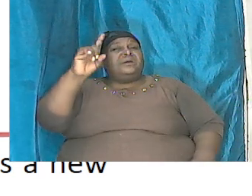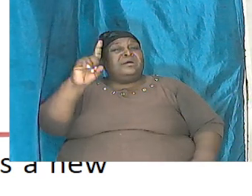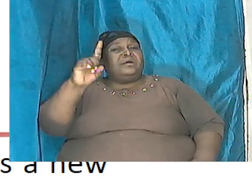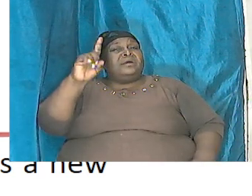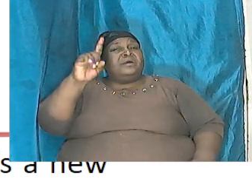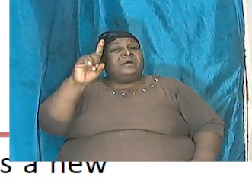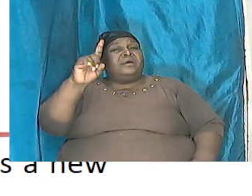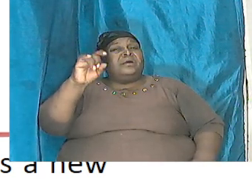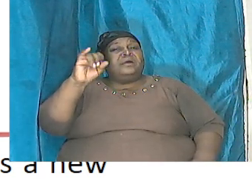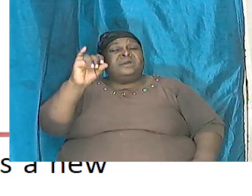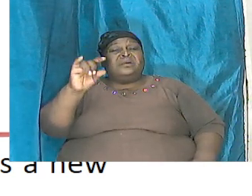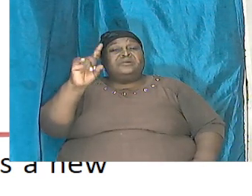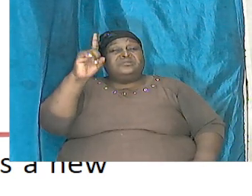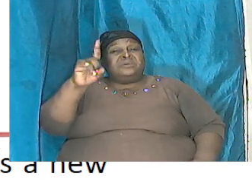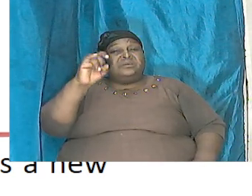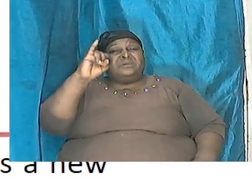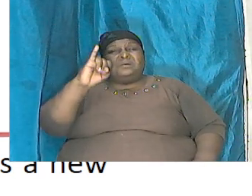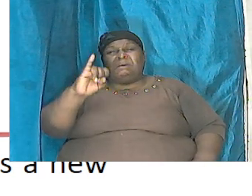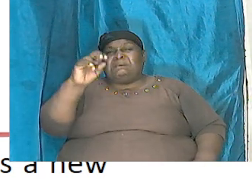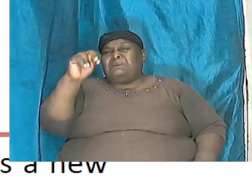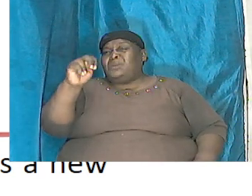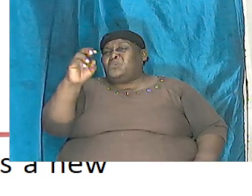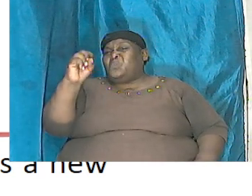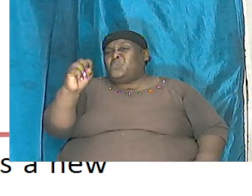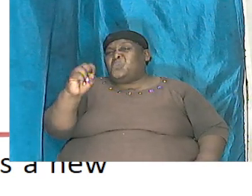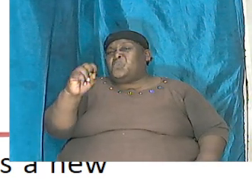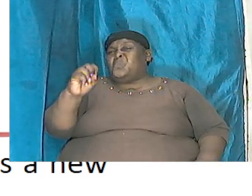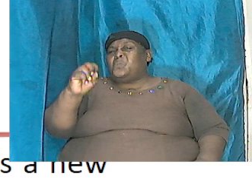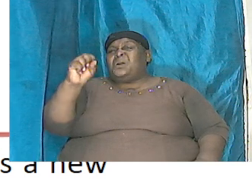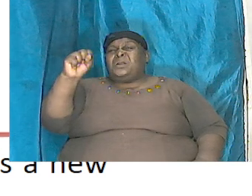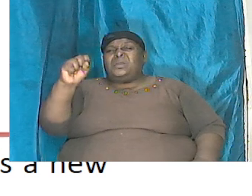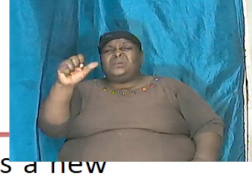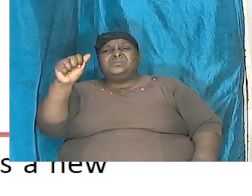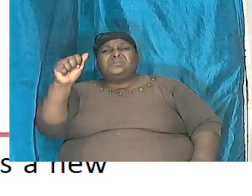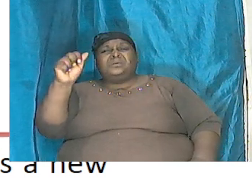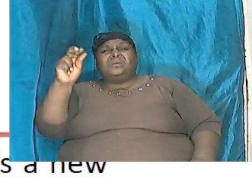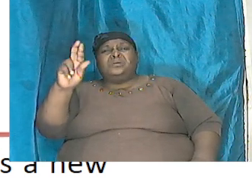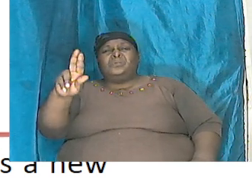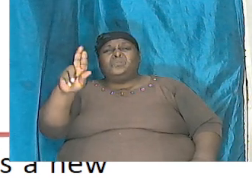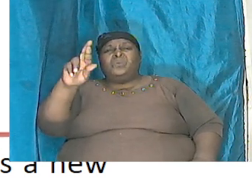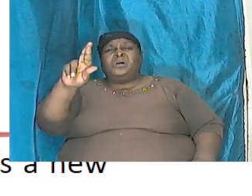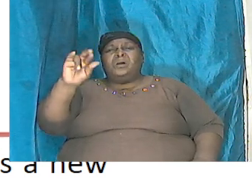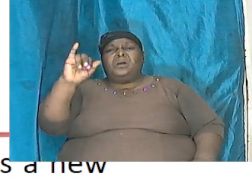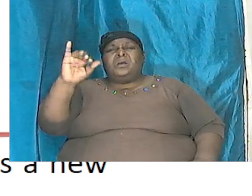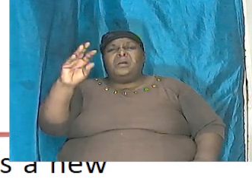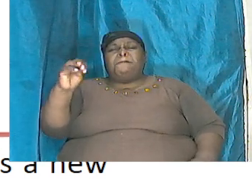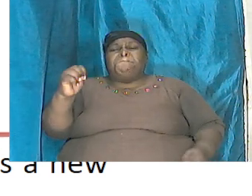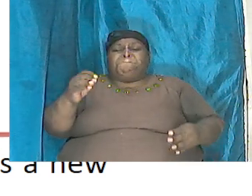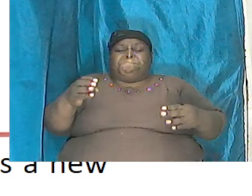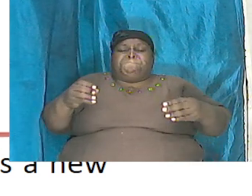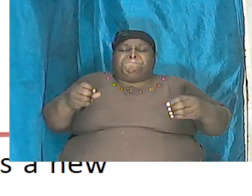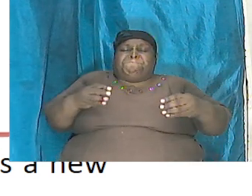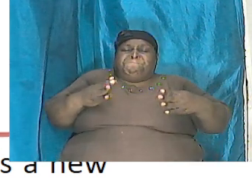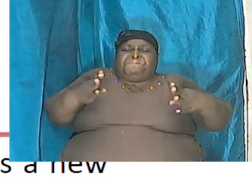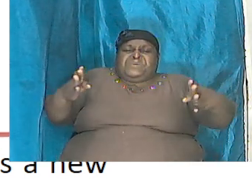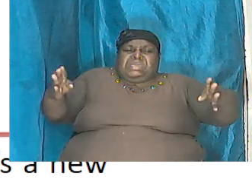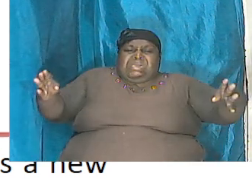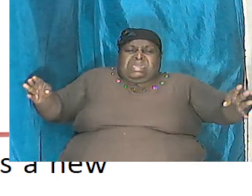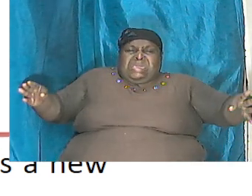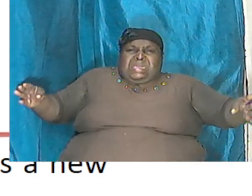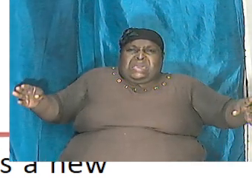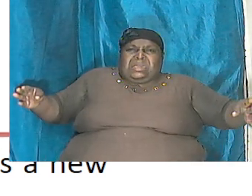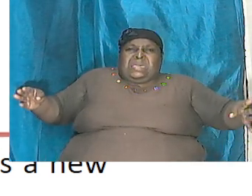terrible monster big monstrous animal or massive